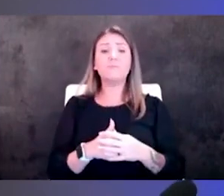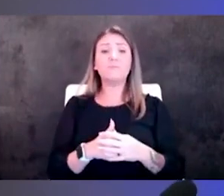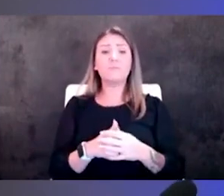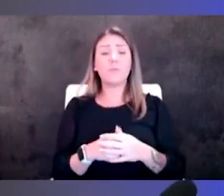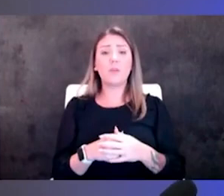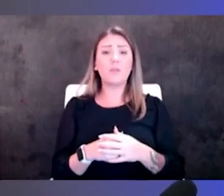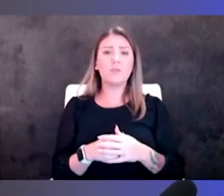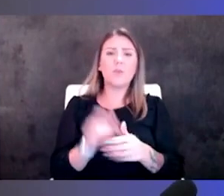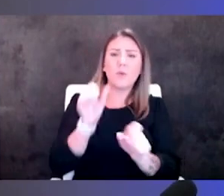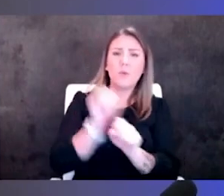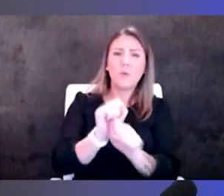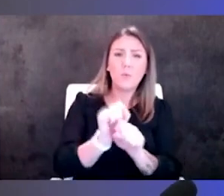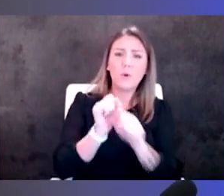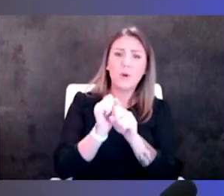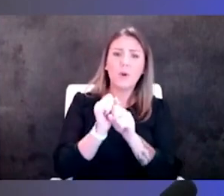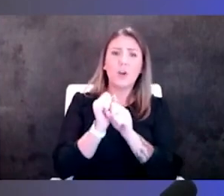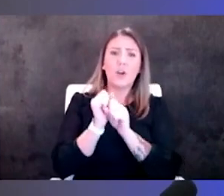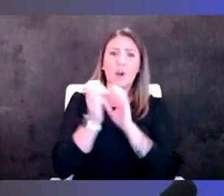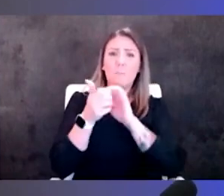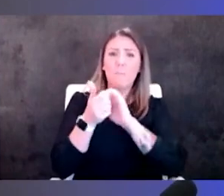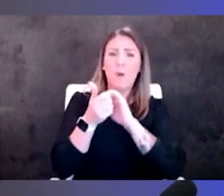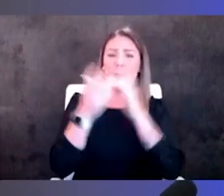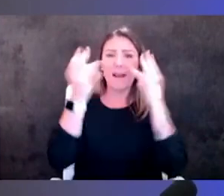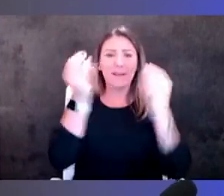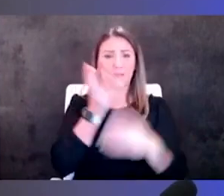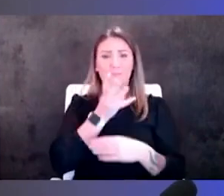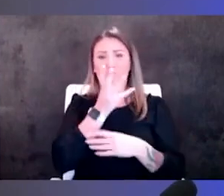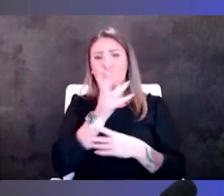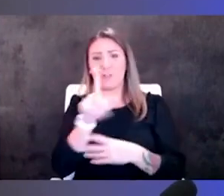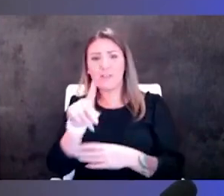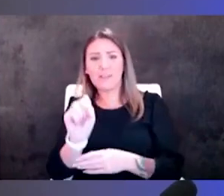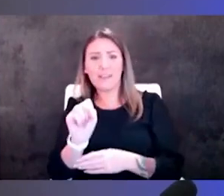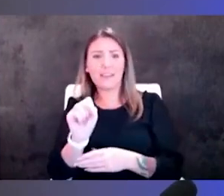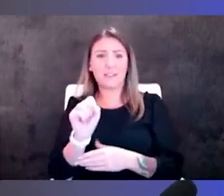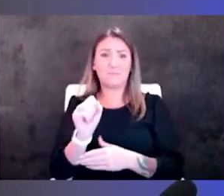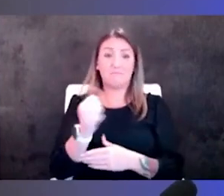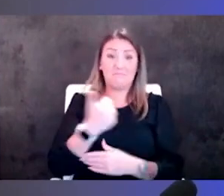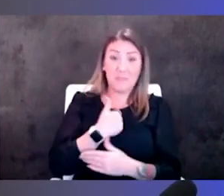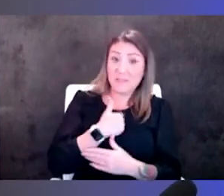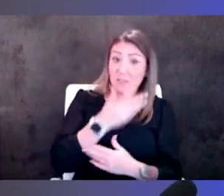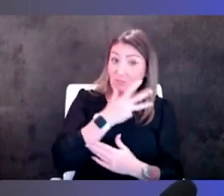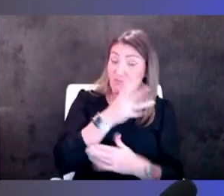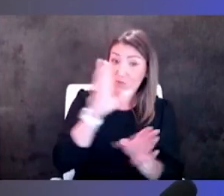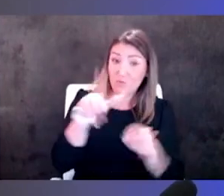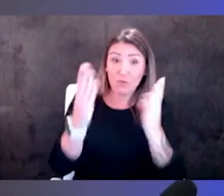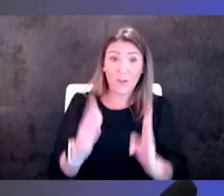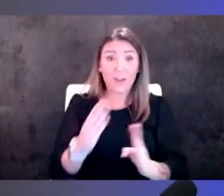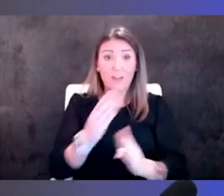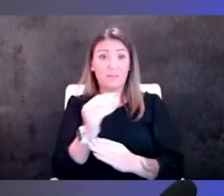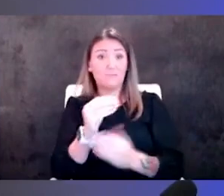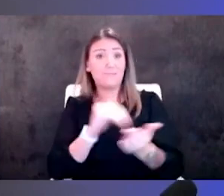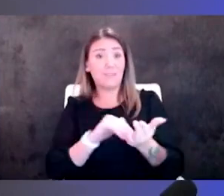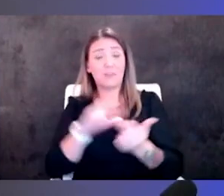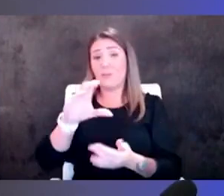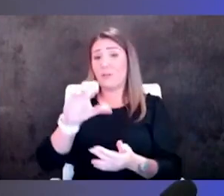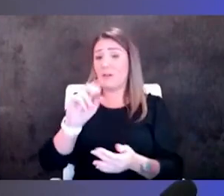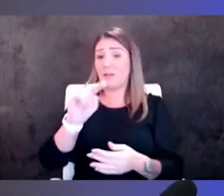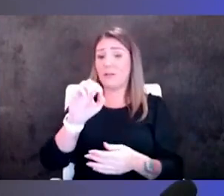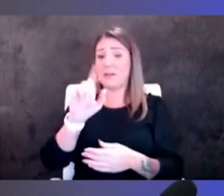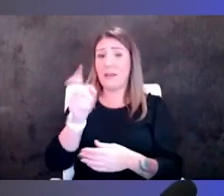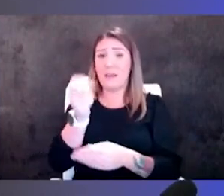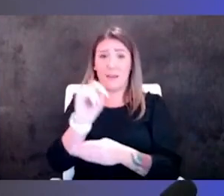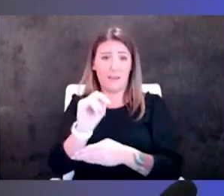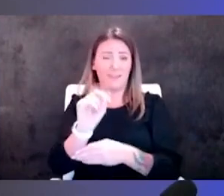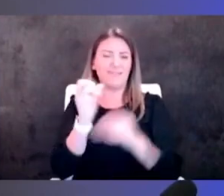partners out in rural Kansas who having been a rural provider and and Dr. Kincannon can certainly speak to this but we work with